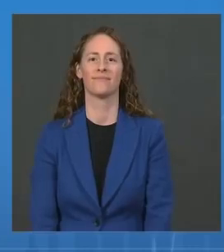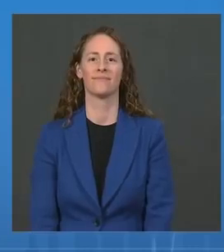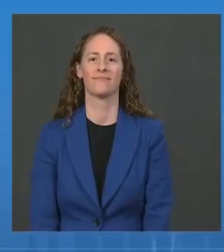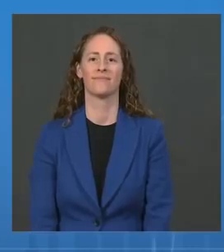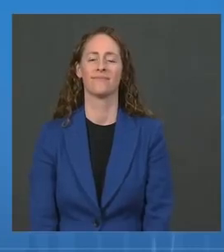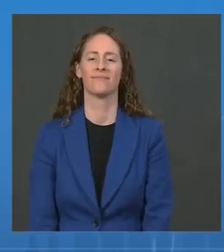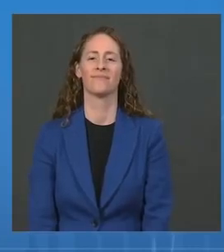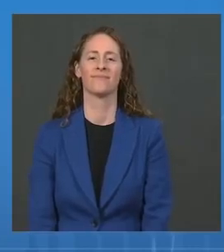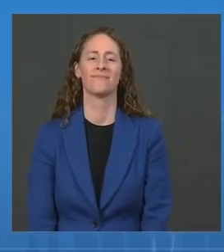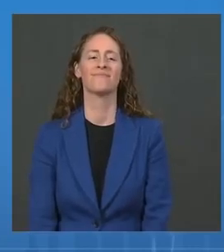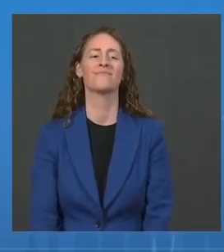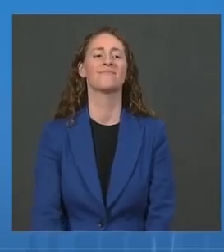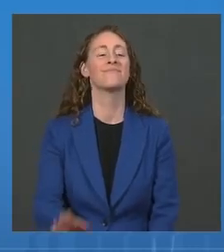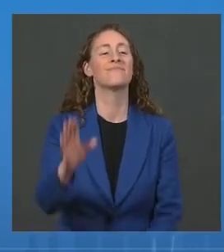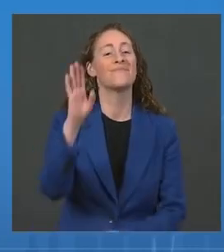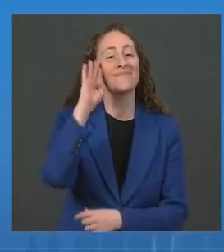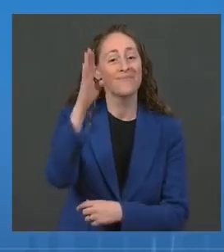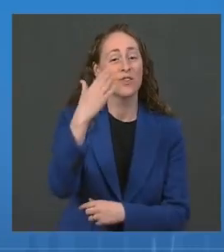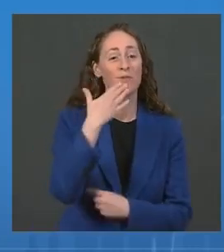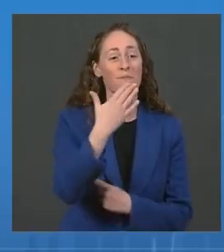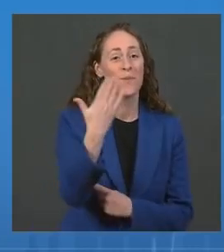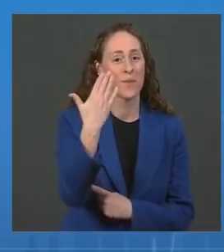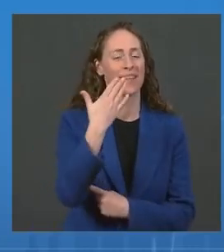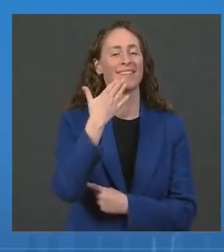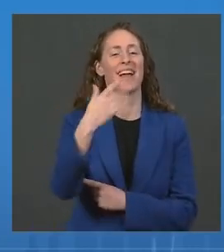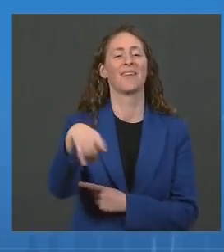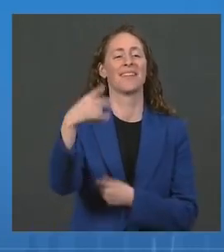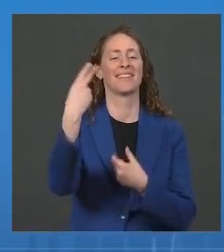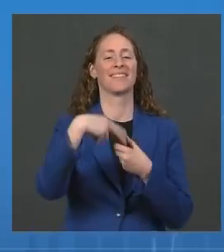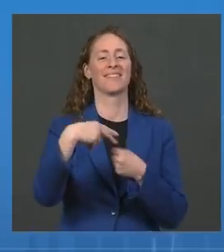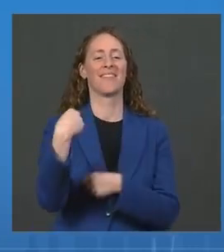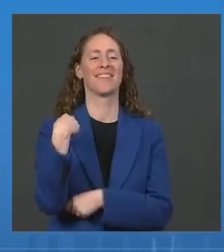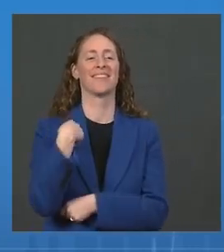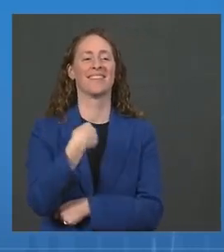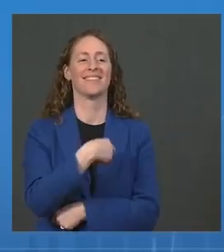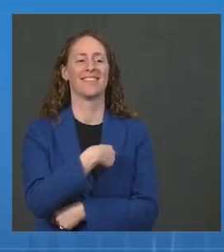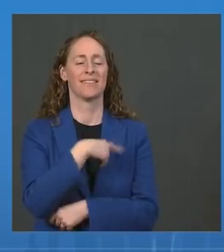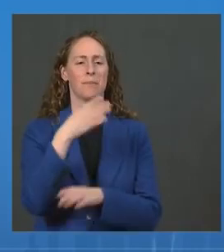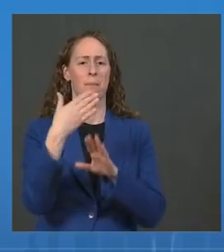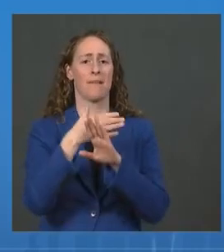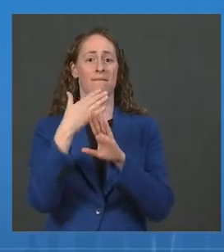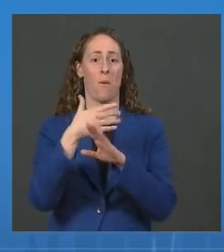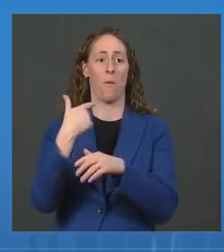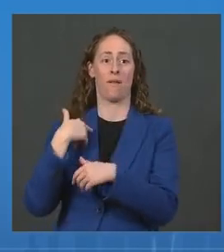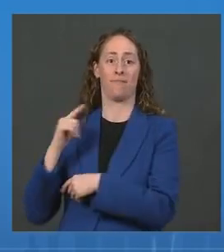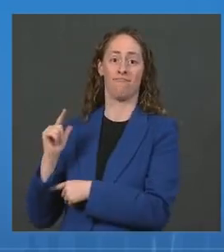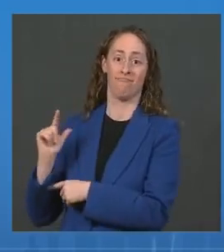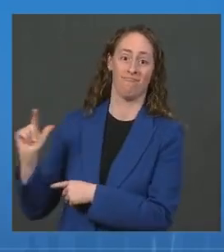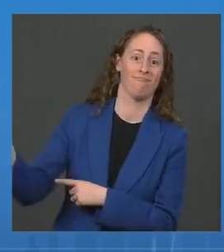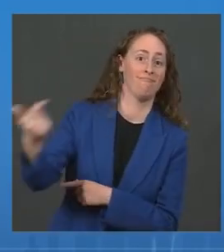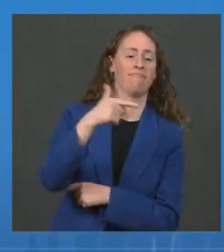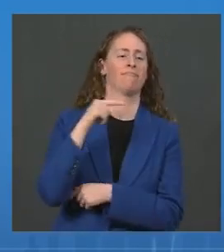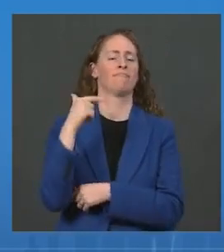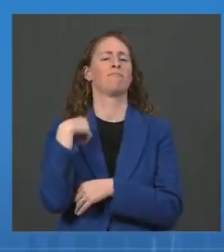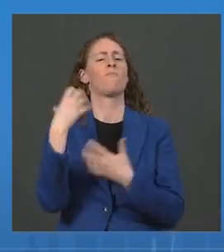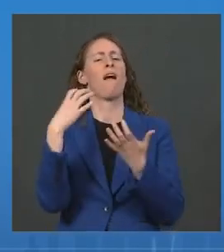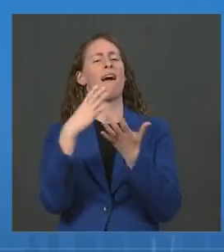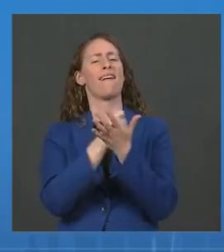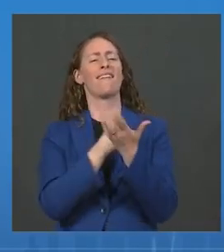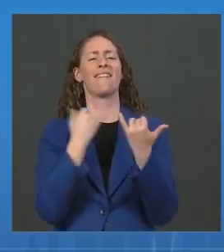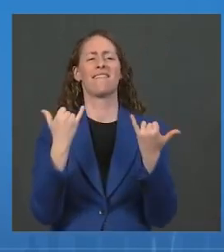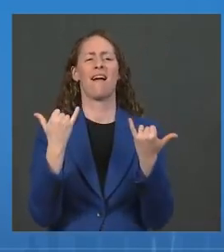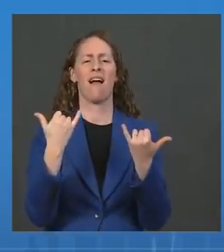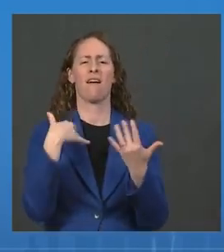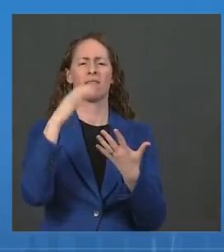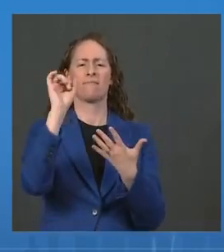Dr. Good morning, and thanks for joining us. Before I turn to Doctors Belinsky, Fauci, and Murthy, I want to reinforce the importance